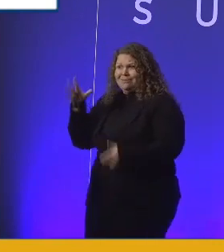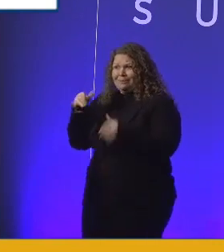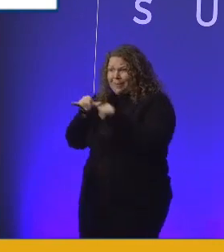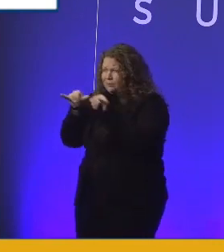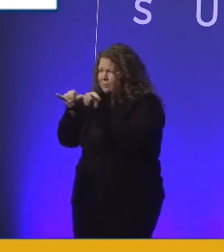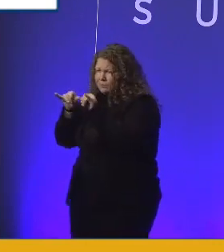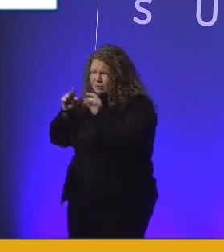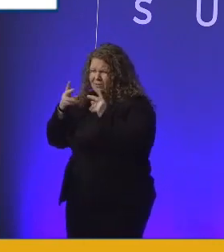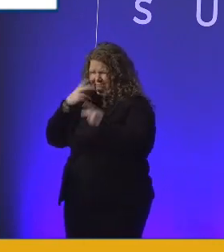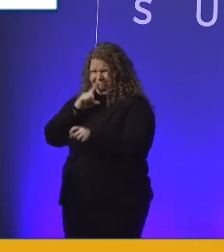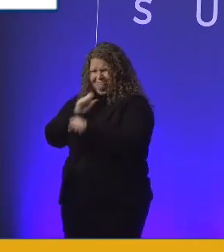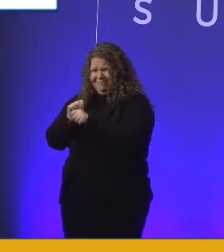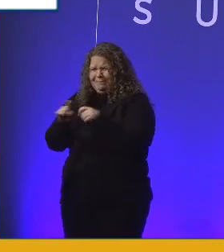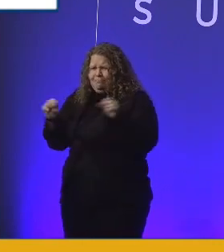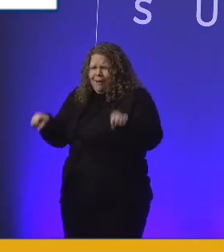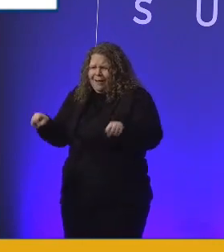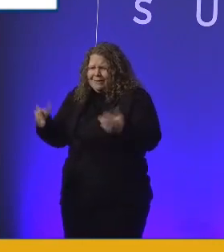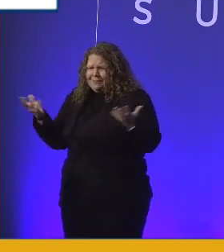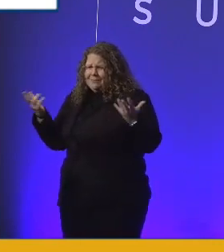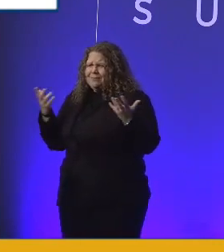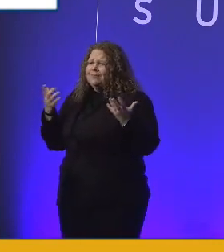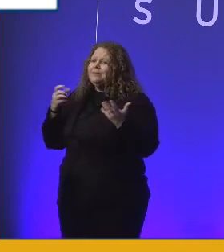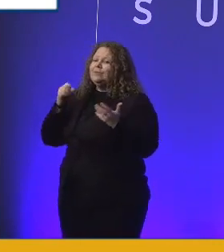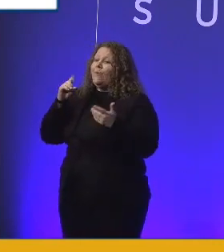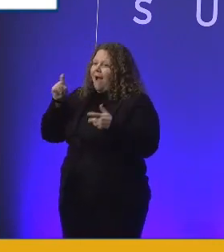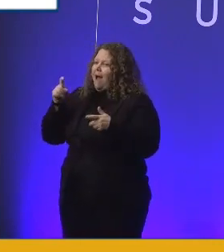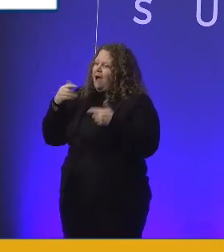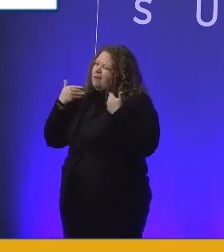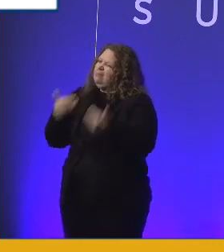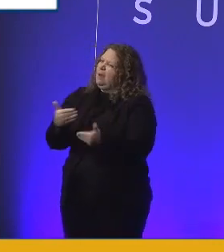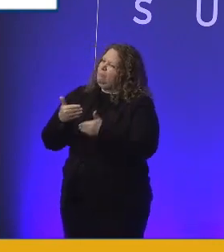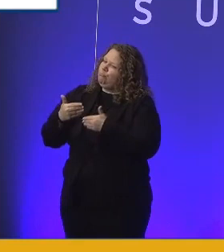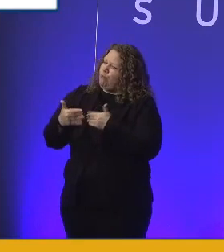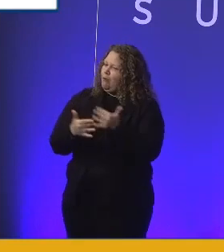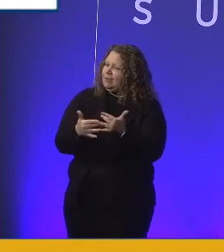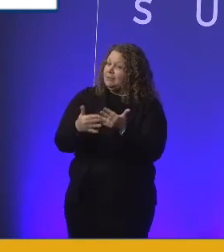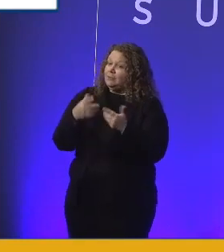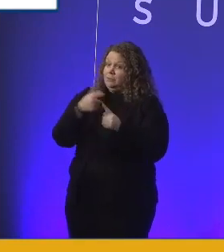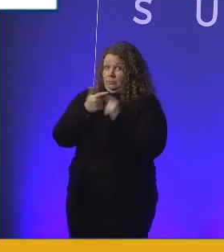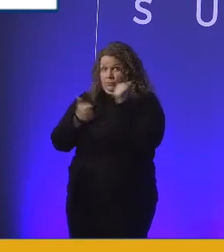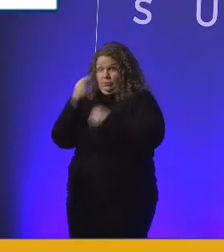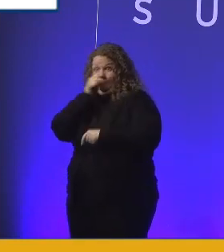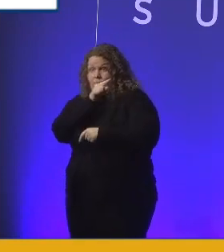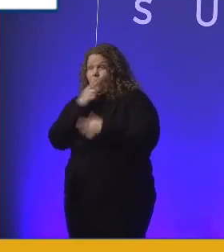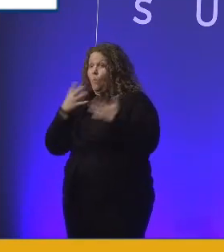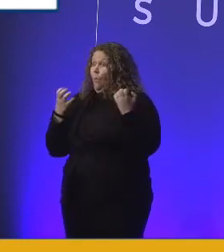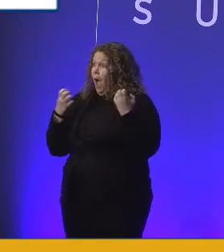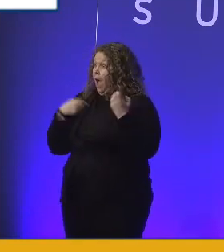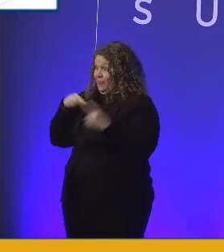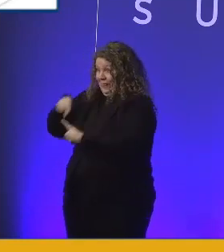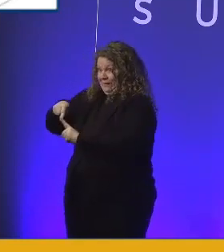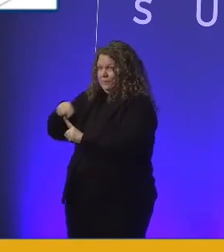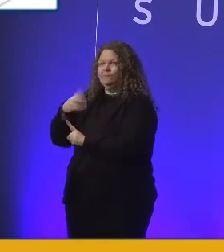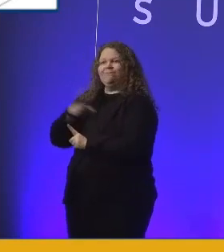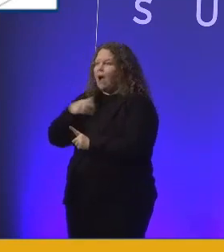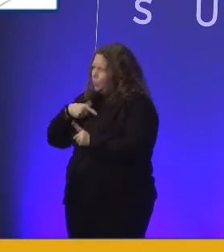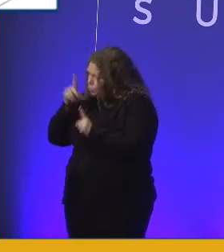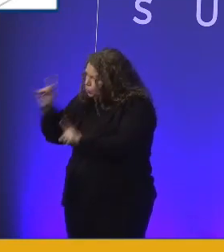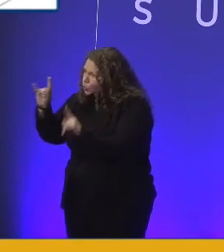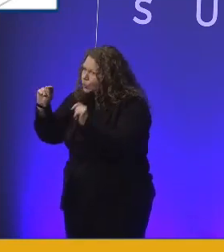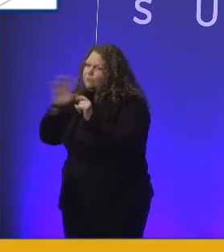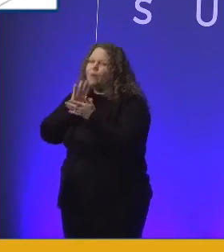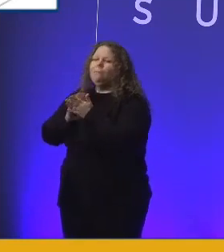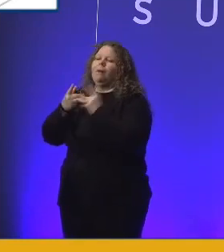hold the organisation and the executive sponsors to account to what you've said you're going to do. With that, I hit 115 precisely.